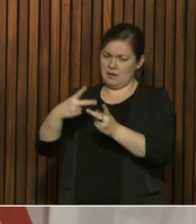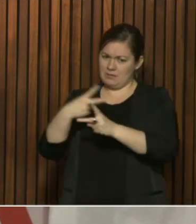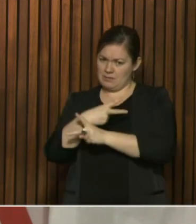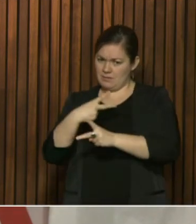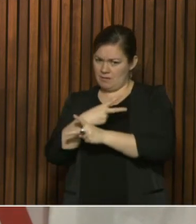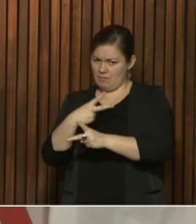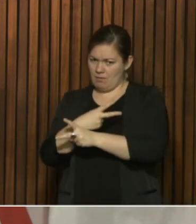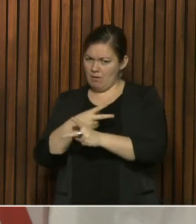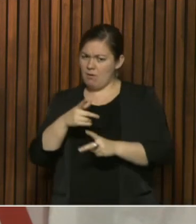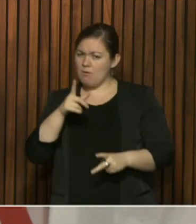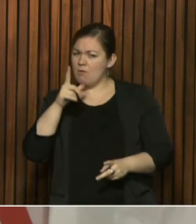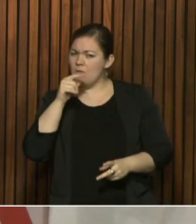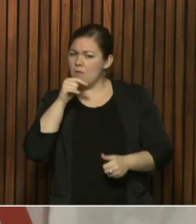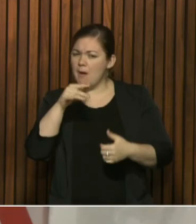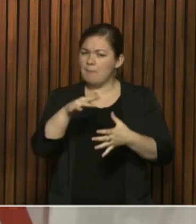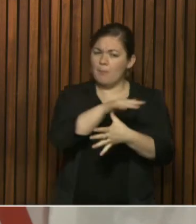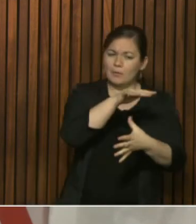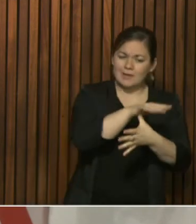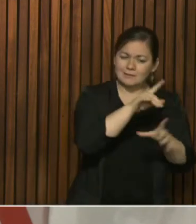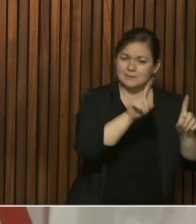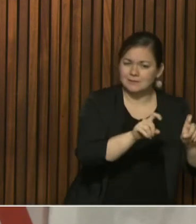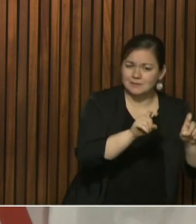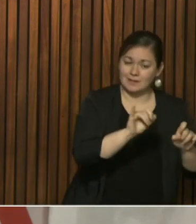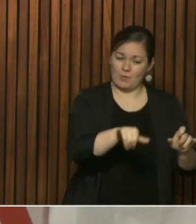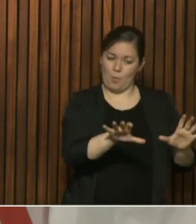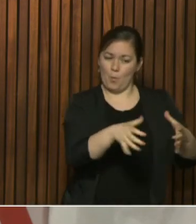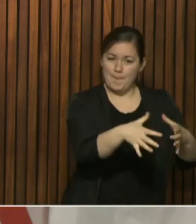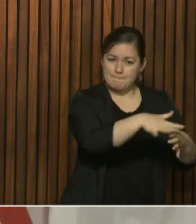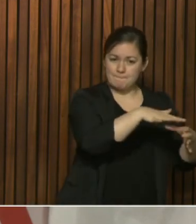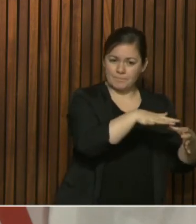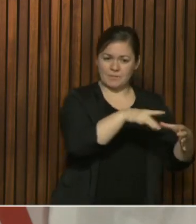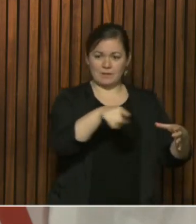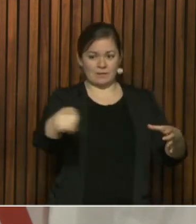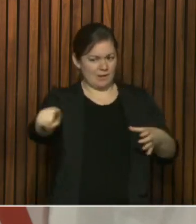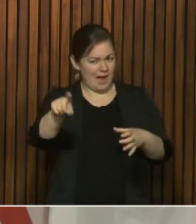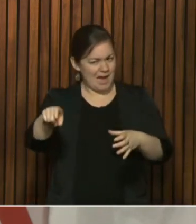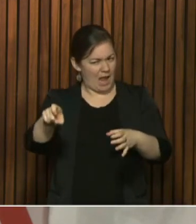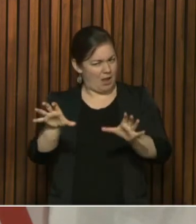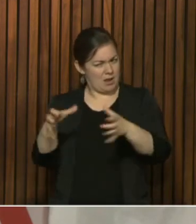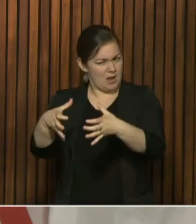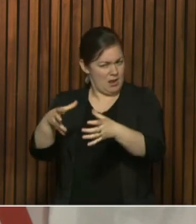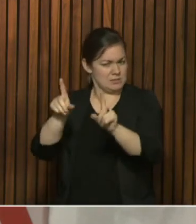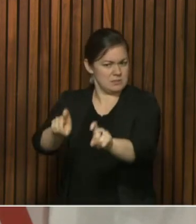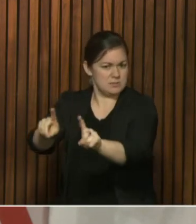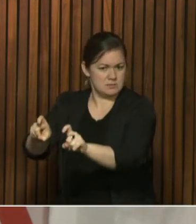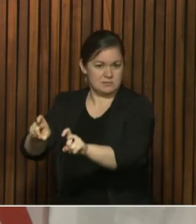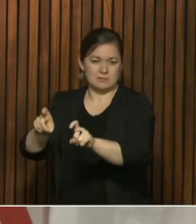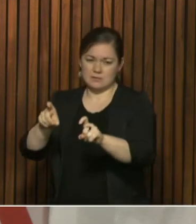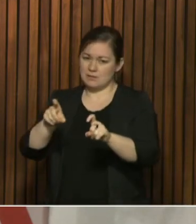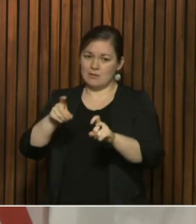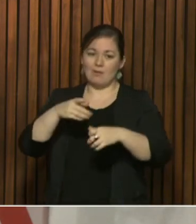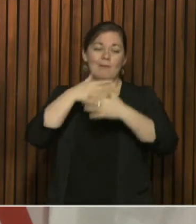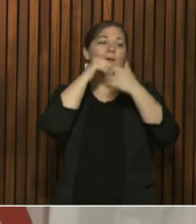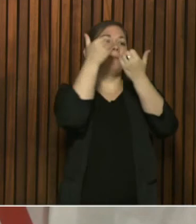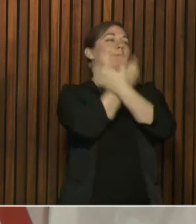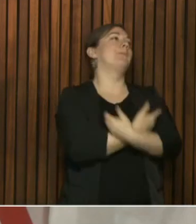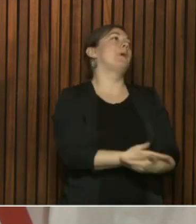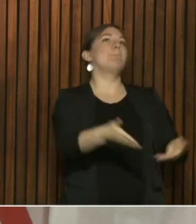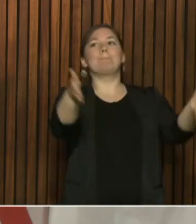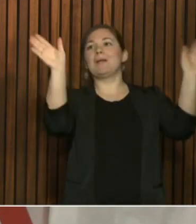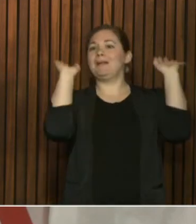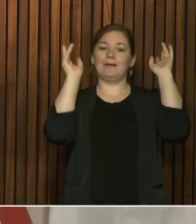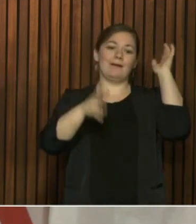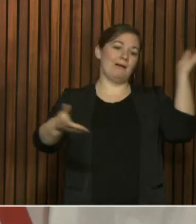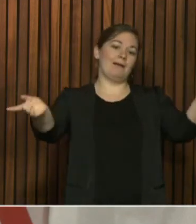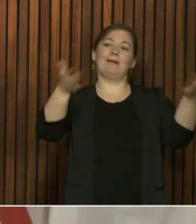testing given the increased capacity. Because we didn't want to just say, go ahead and test everybody with symptoms